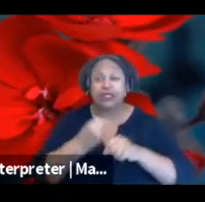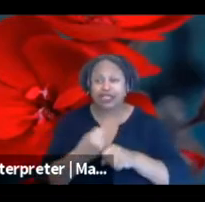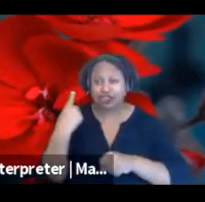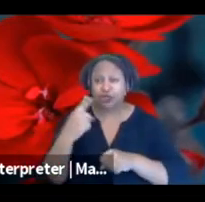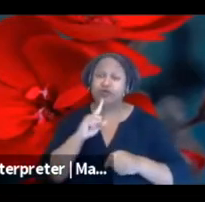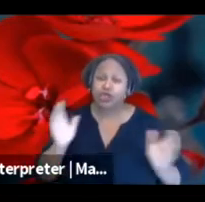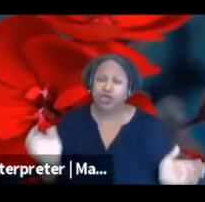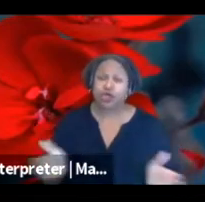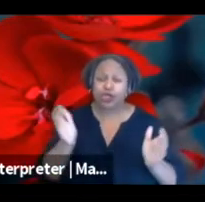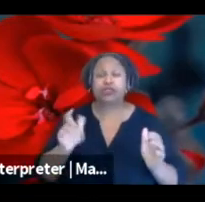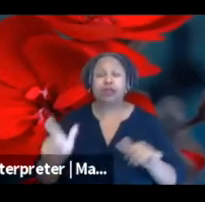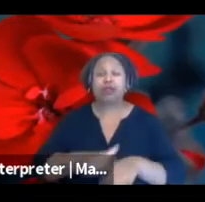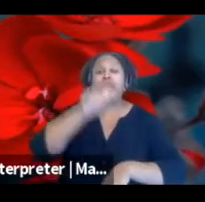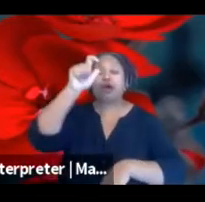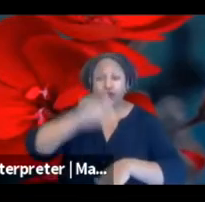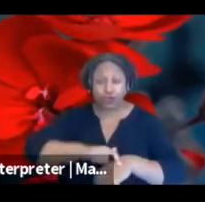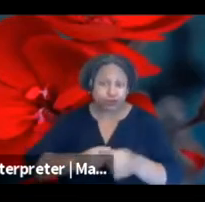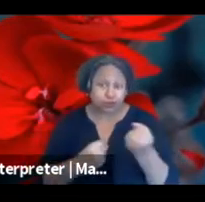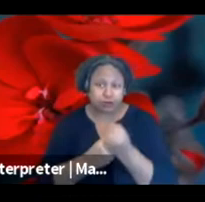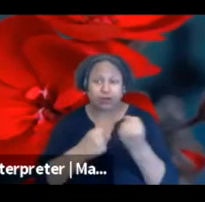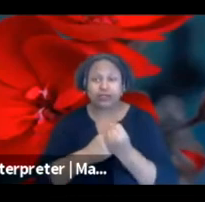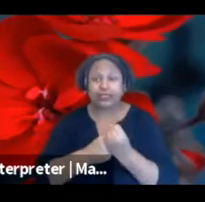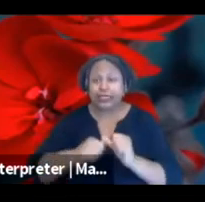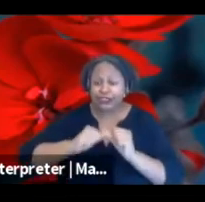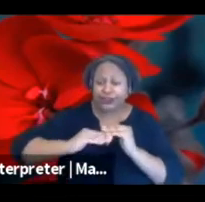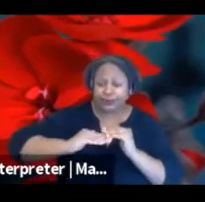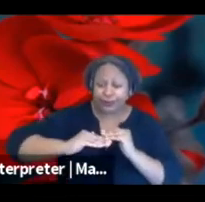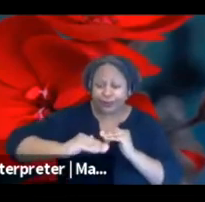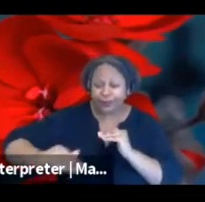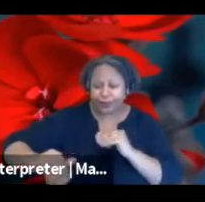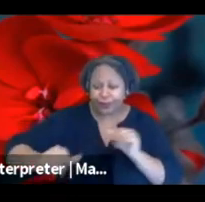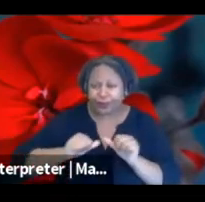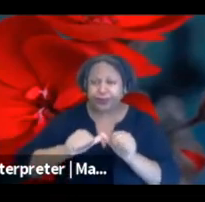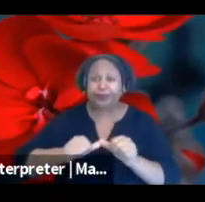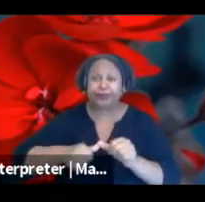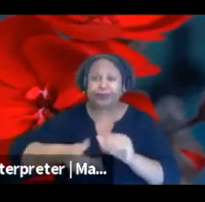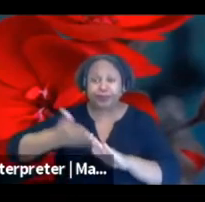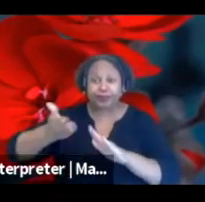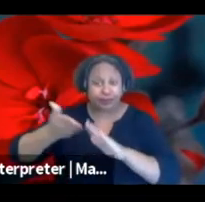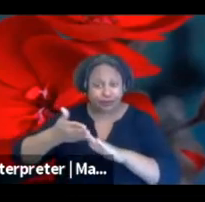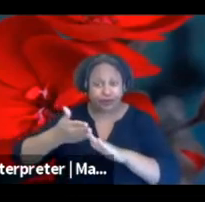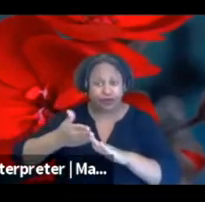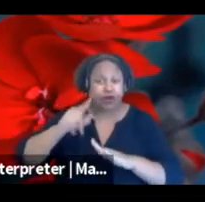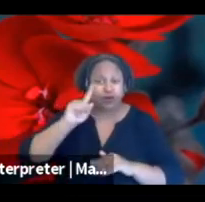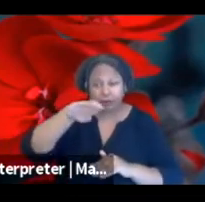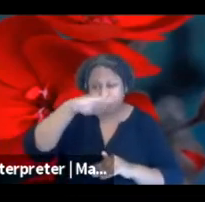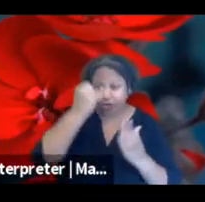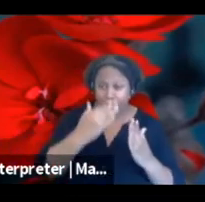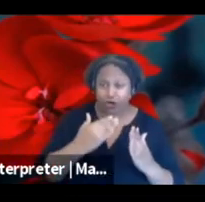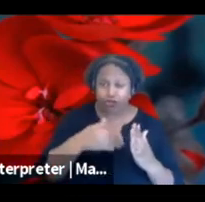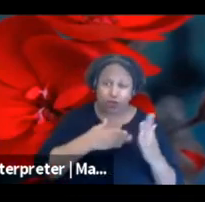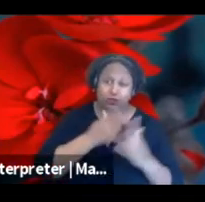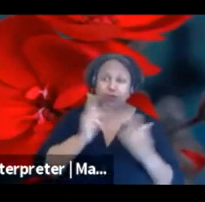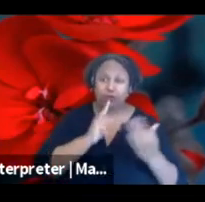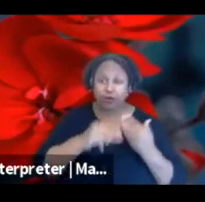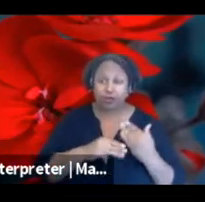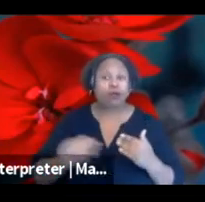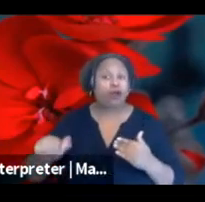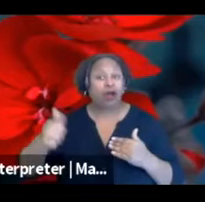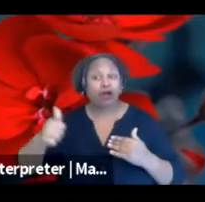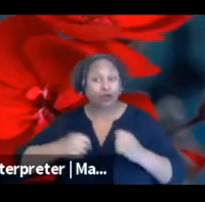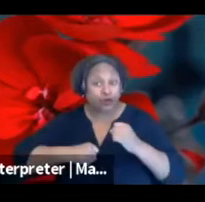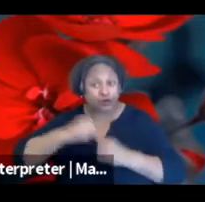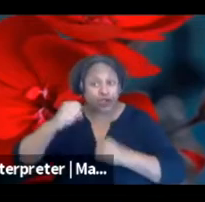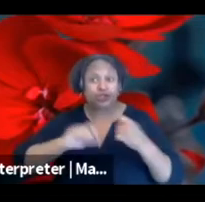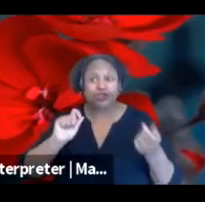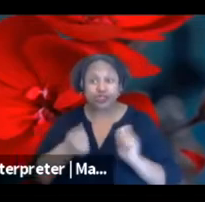long term supports and sustainability for Black artists through this program. Some other structural changes were suggested as well,